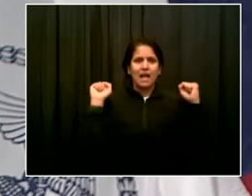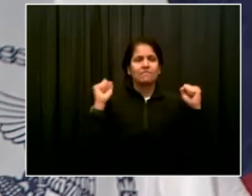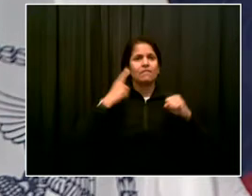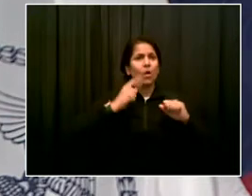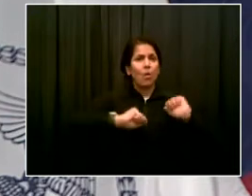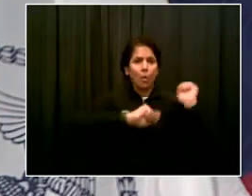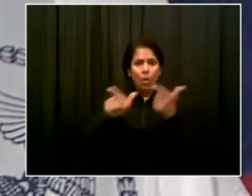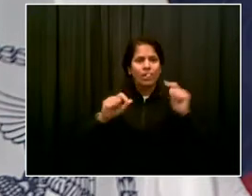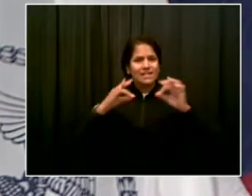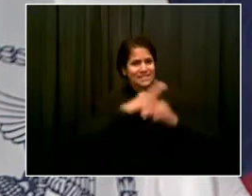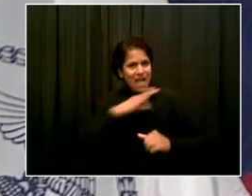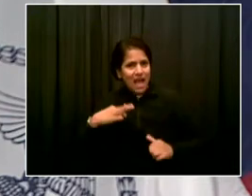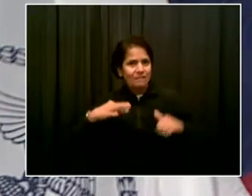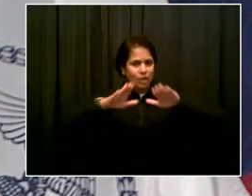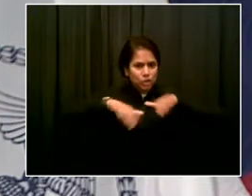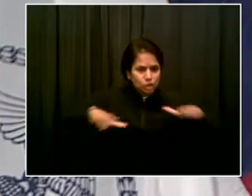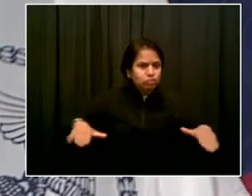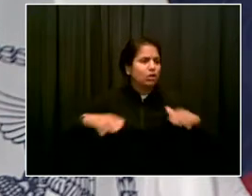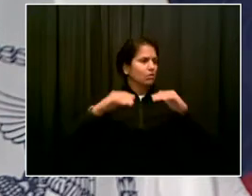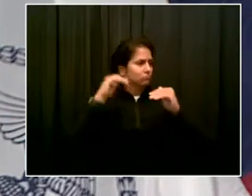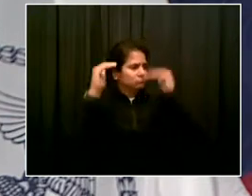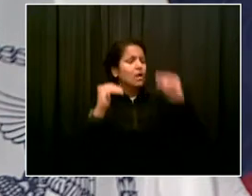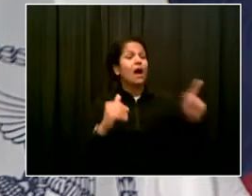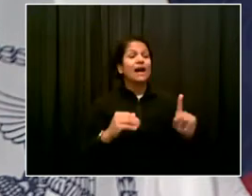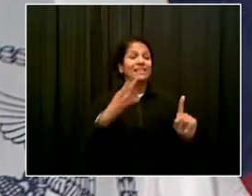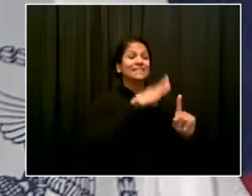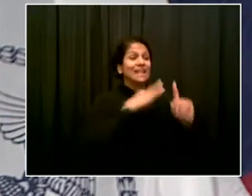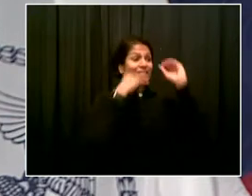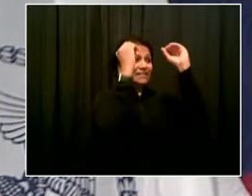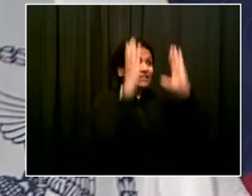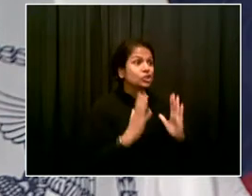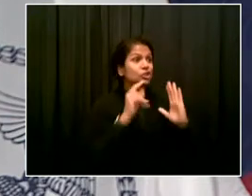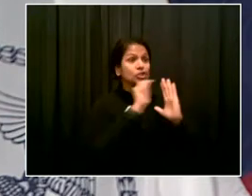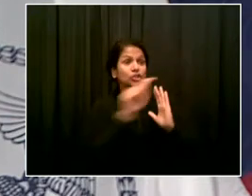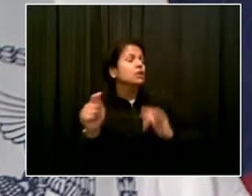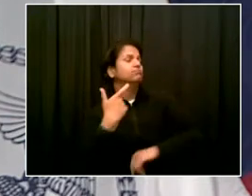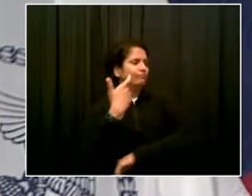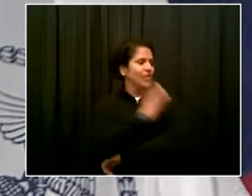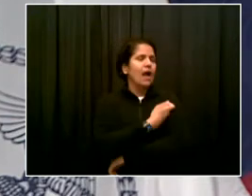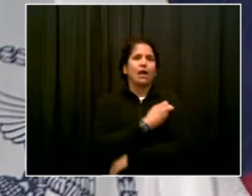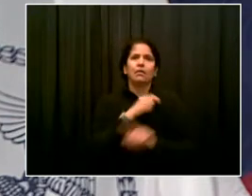that's the right way to go about it. Next, we have Henry Goldman from Bloomberg.